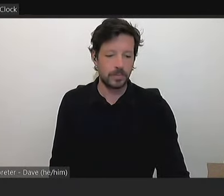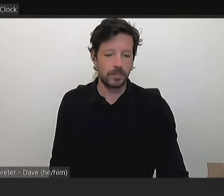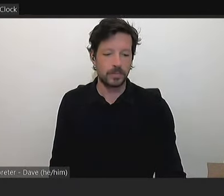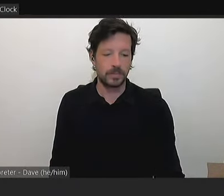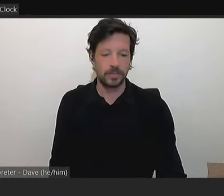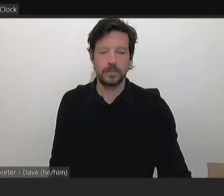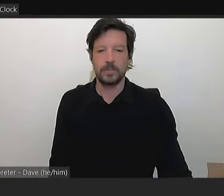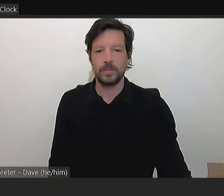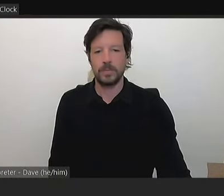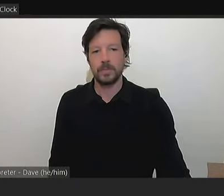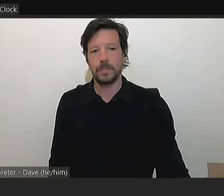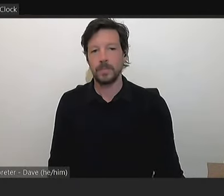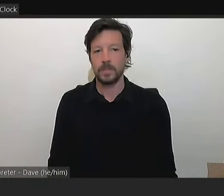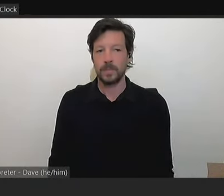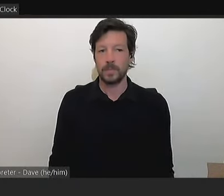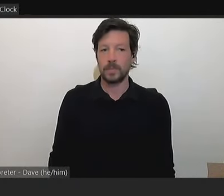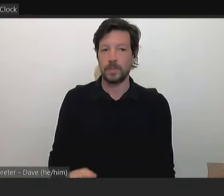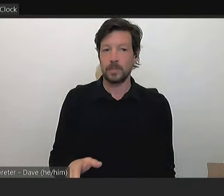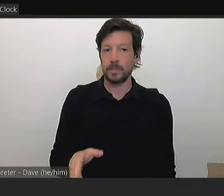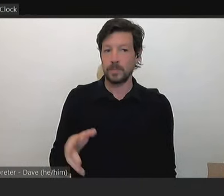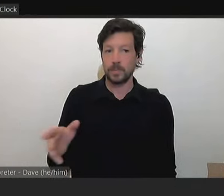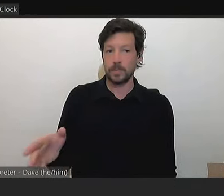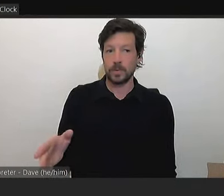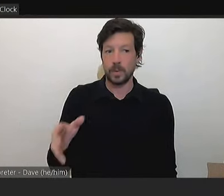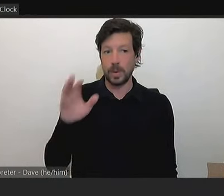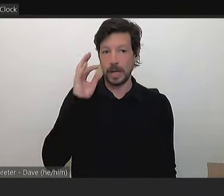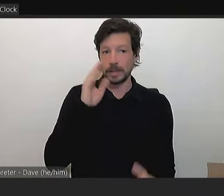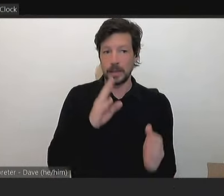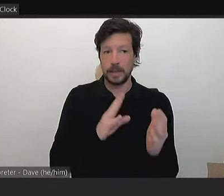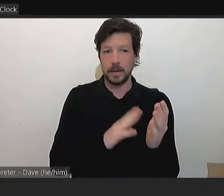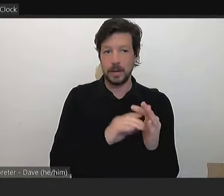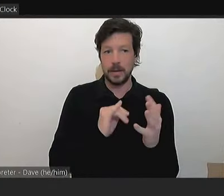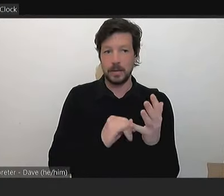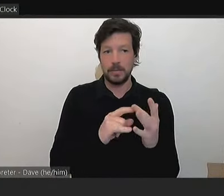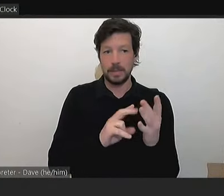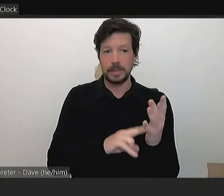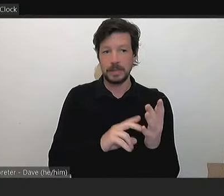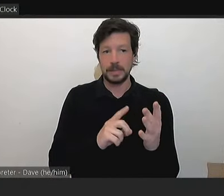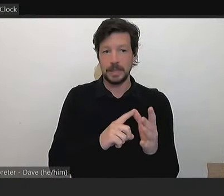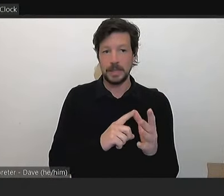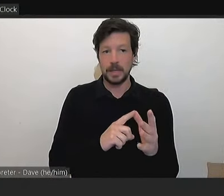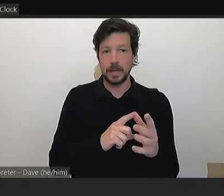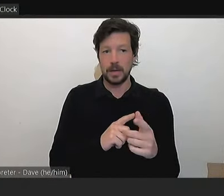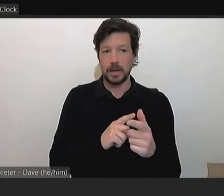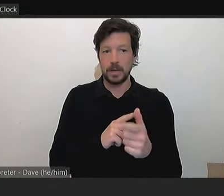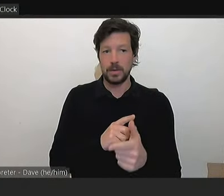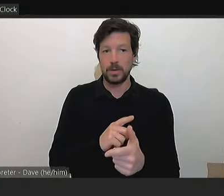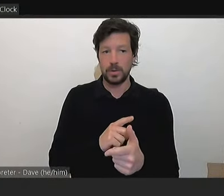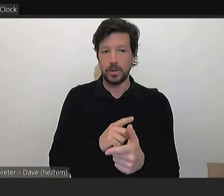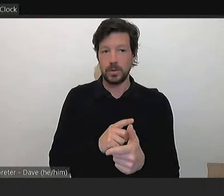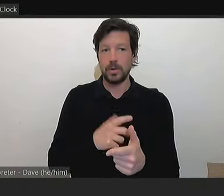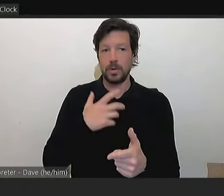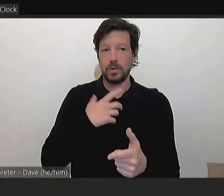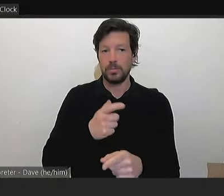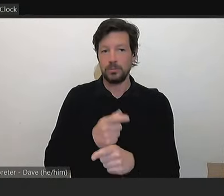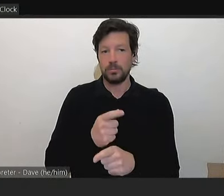reply. Oh, sorry. Okay, you reserved your right. I'll let you speak then, Councillor Greco, if you'd like.